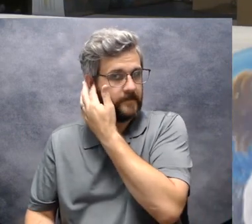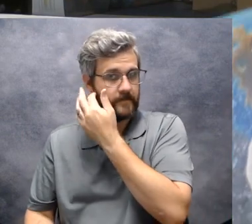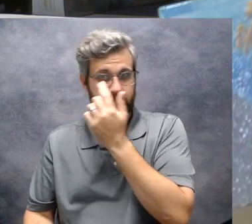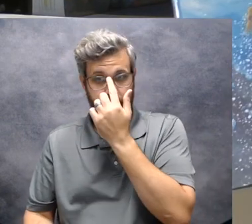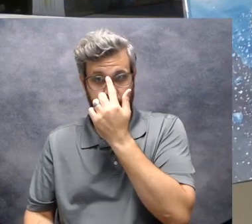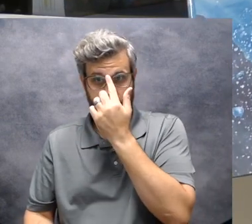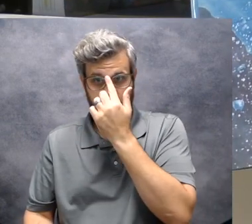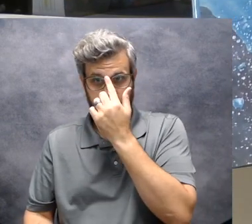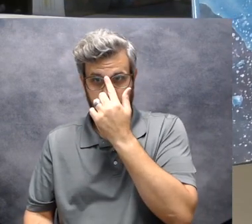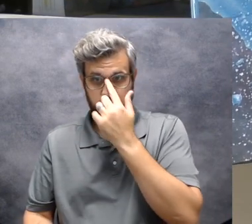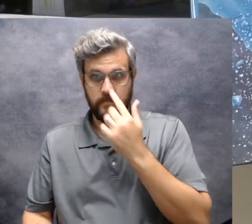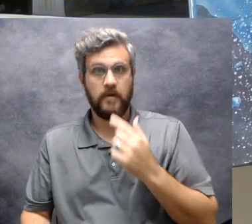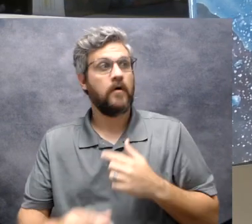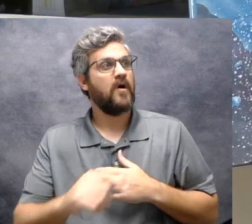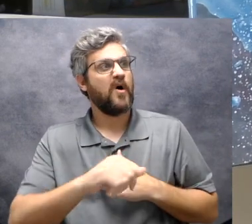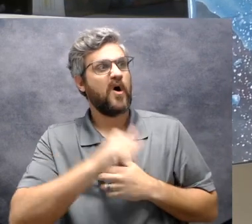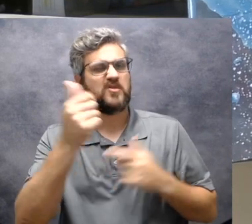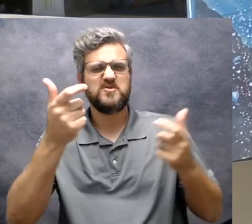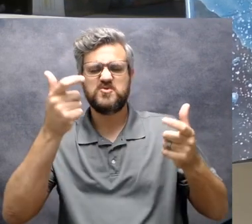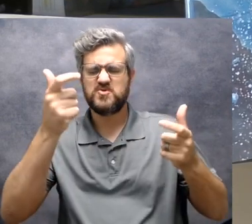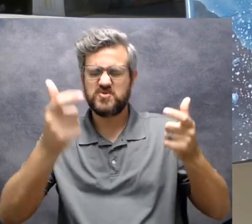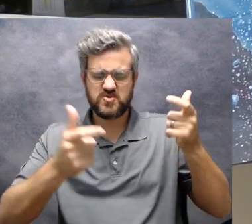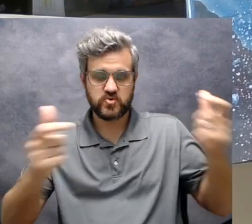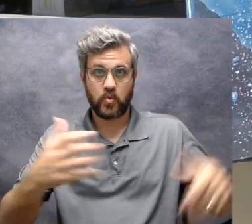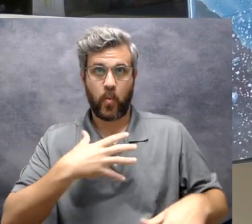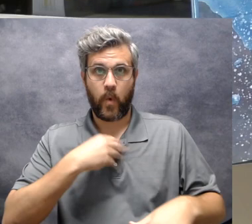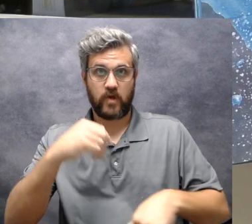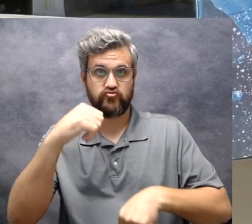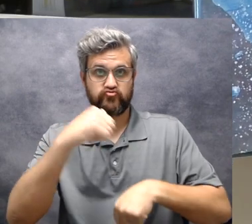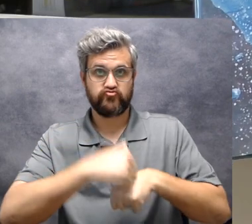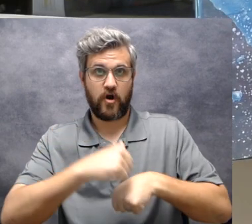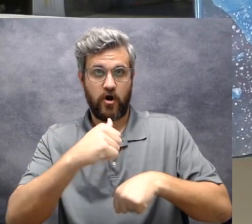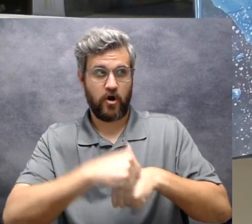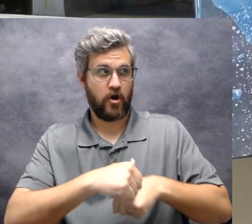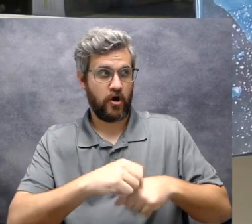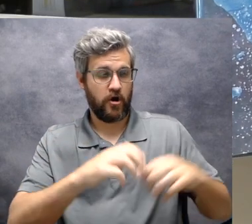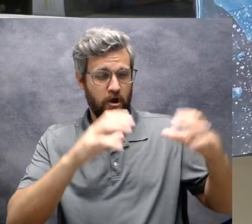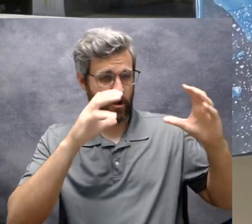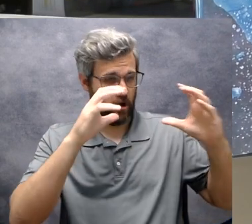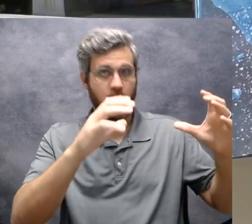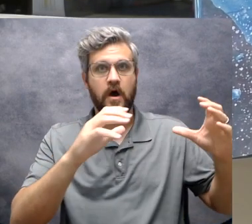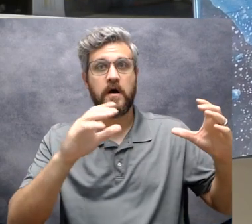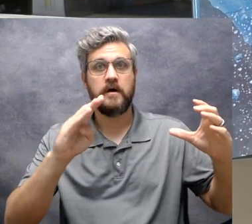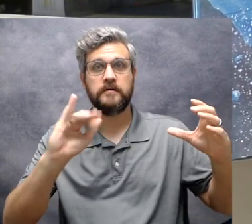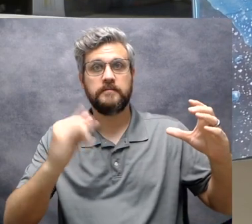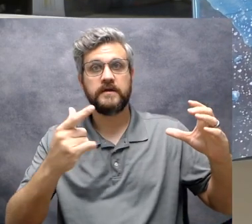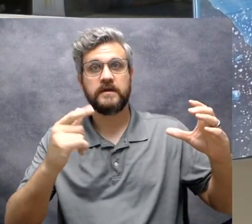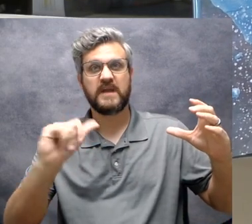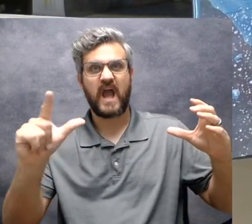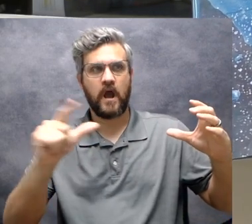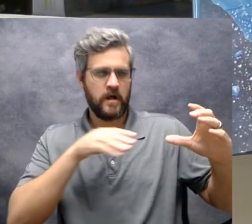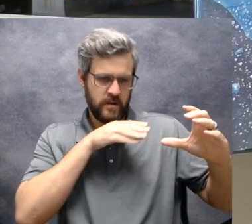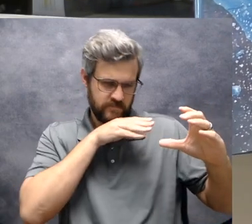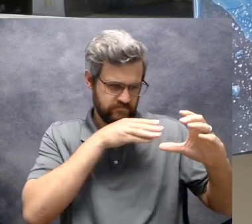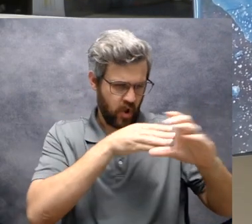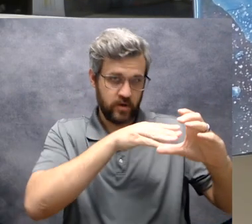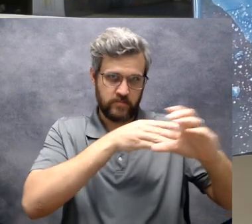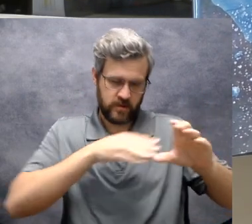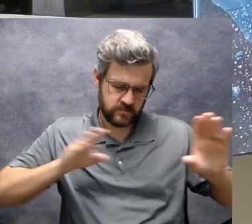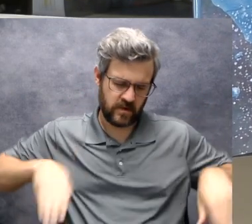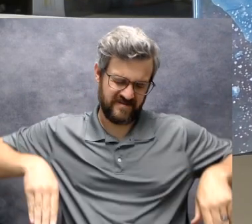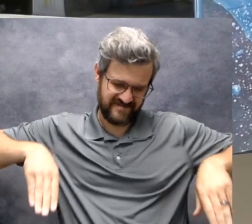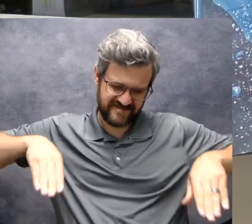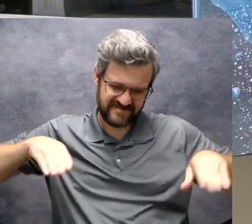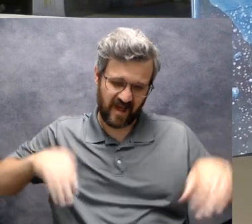Big Al pushed on a huge white rock. He flipped his tail and he flapped his